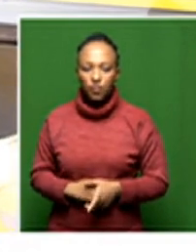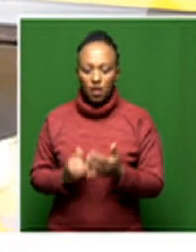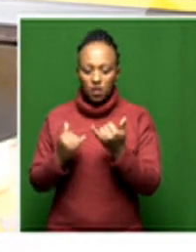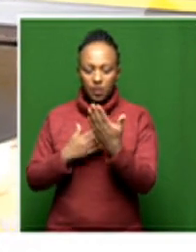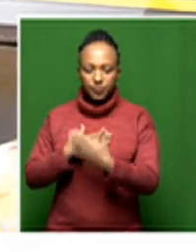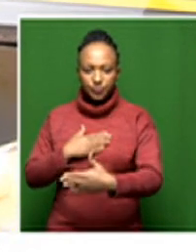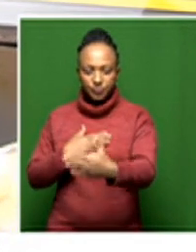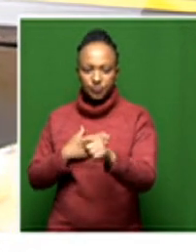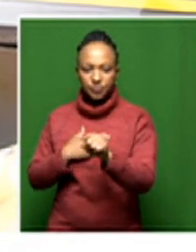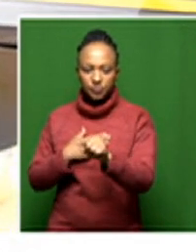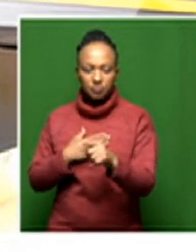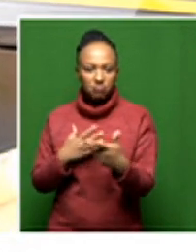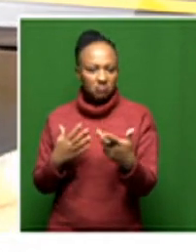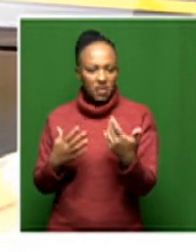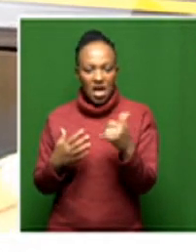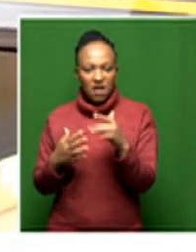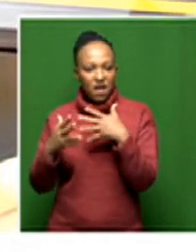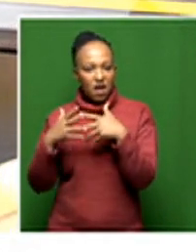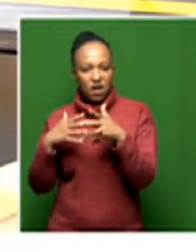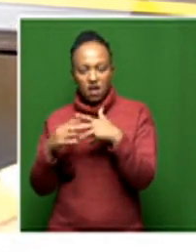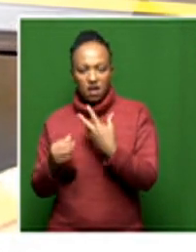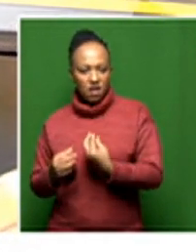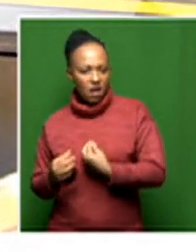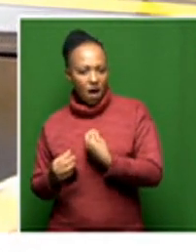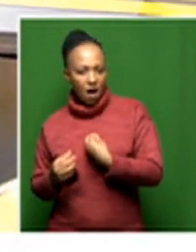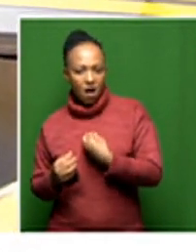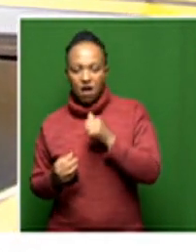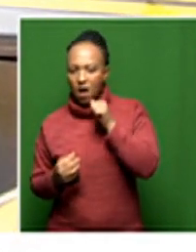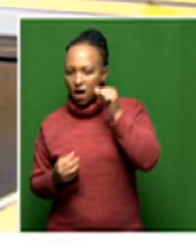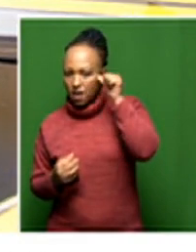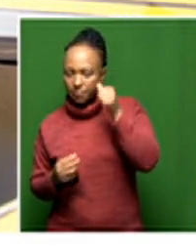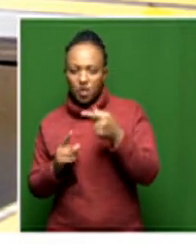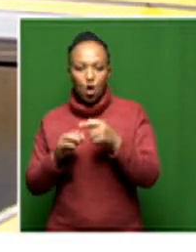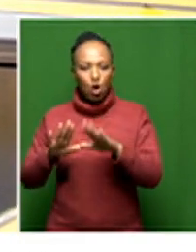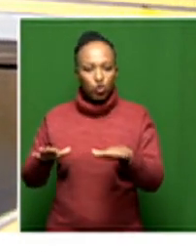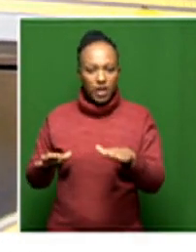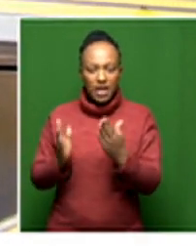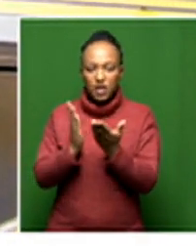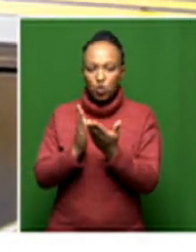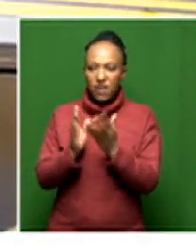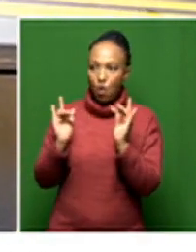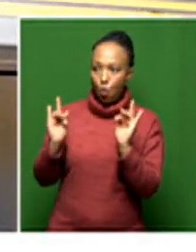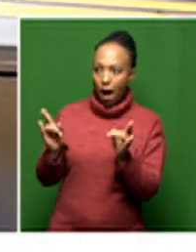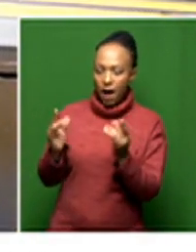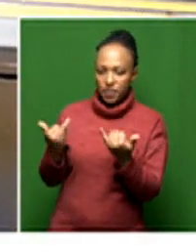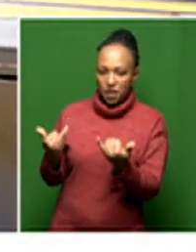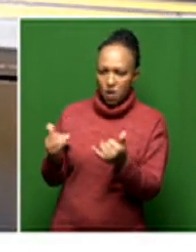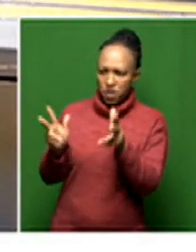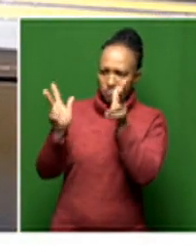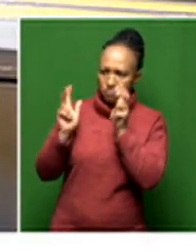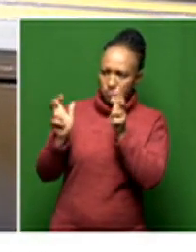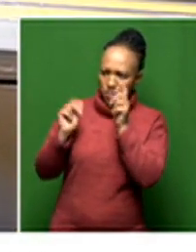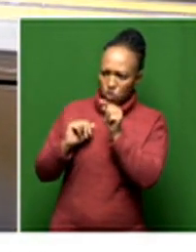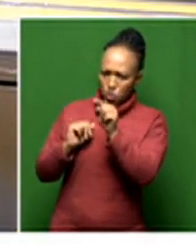if there are any young adults uh children at school maybe watching this listening to you